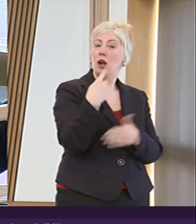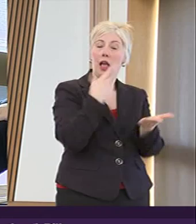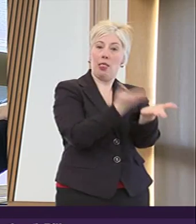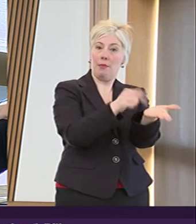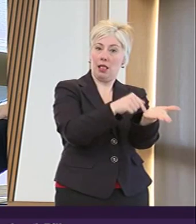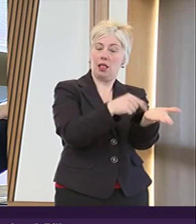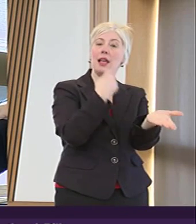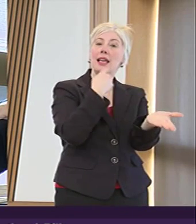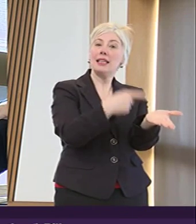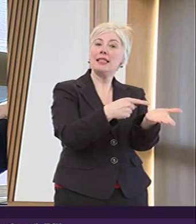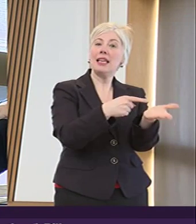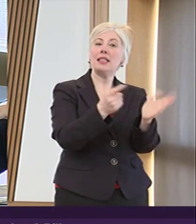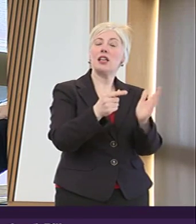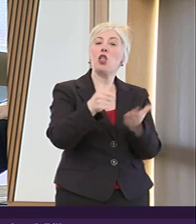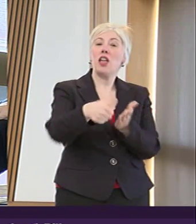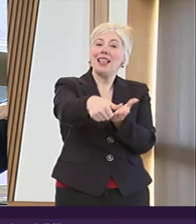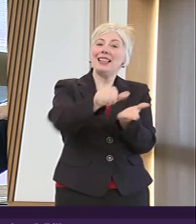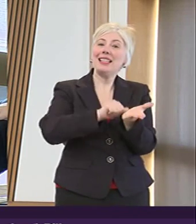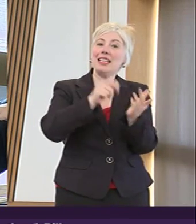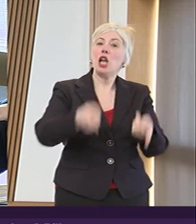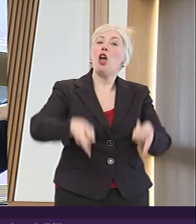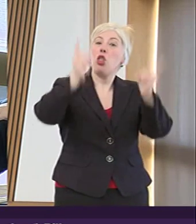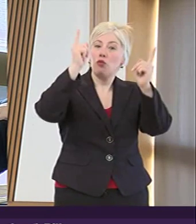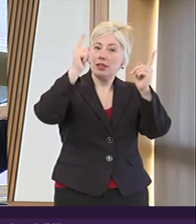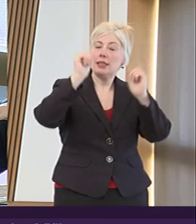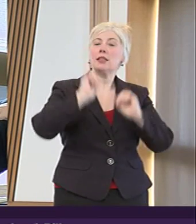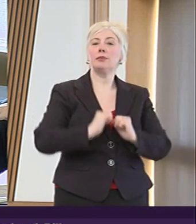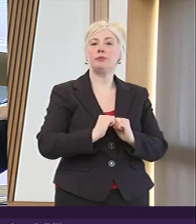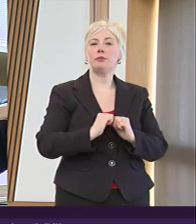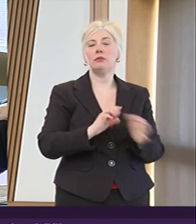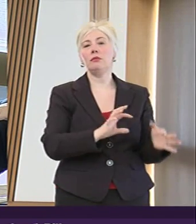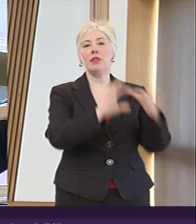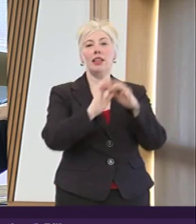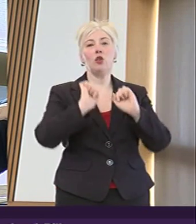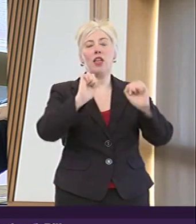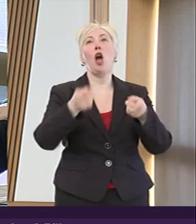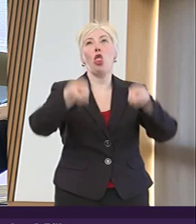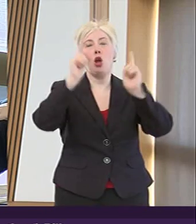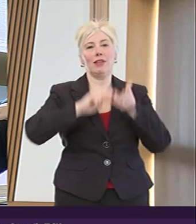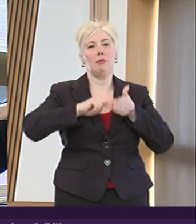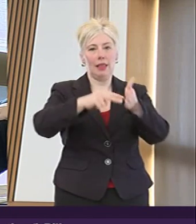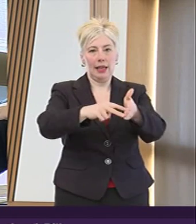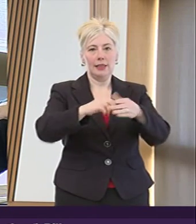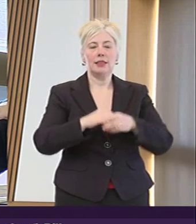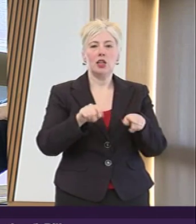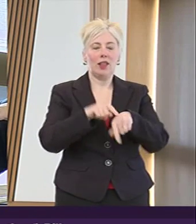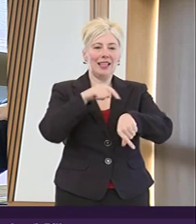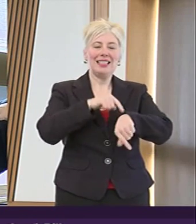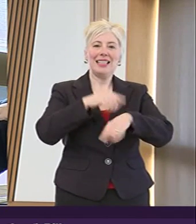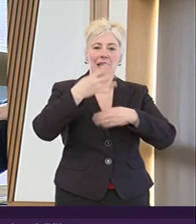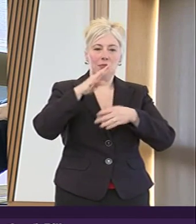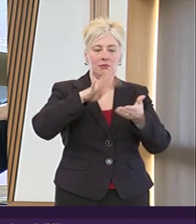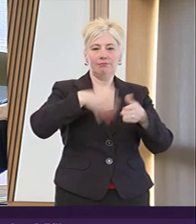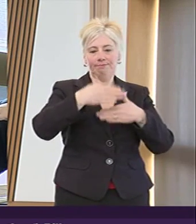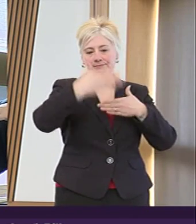responsibilities of lifted author listed authorities with regard to the publication of authority plans including the time scales for such